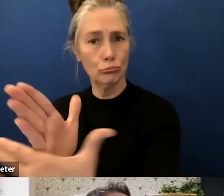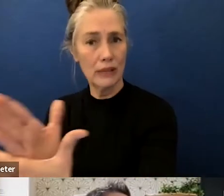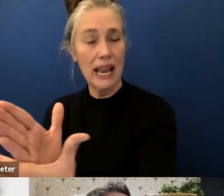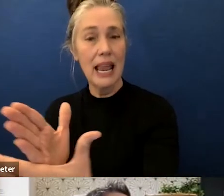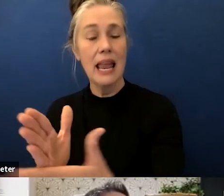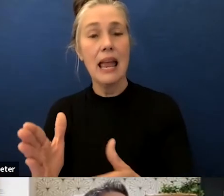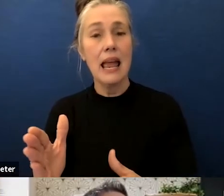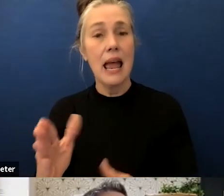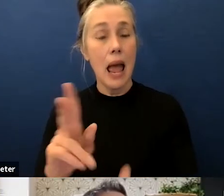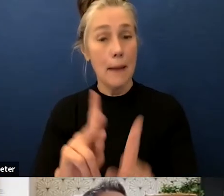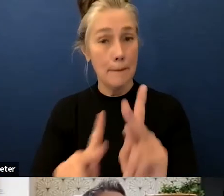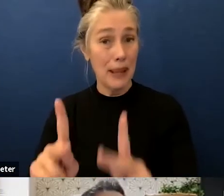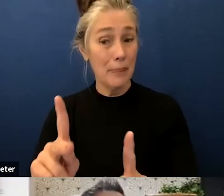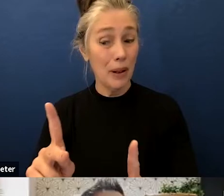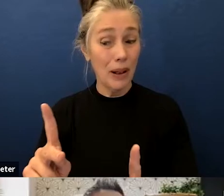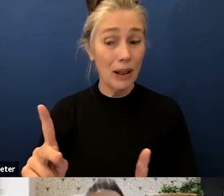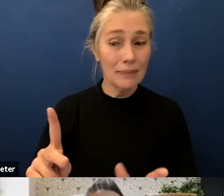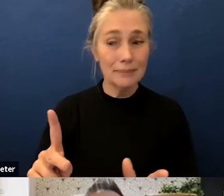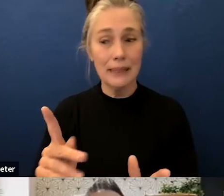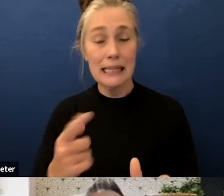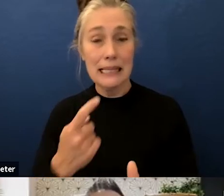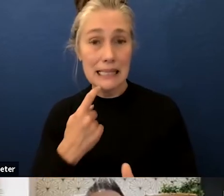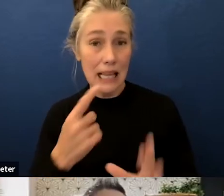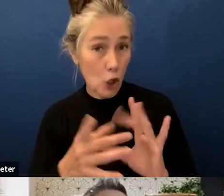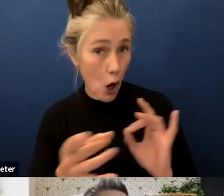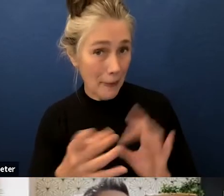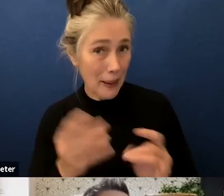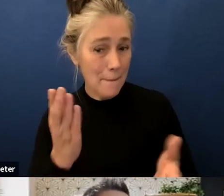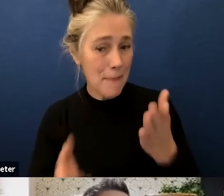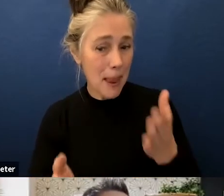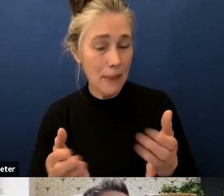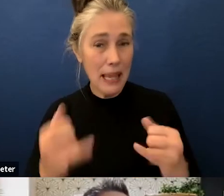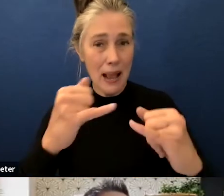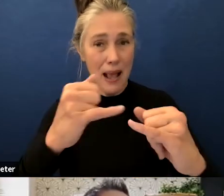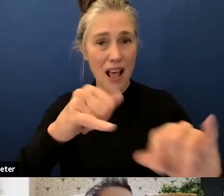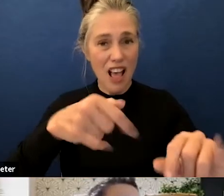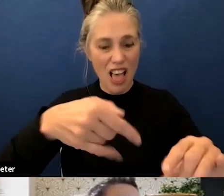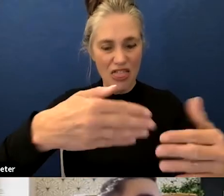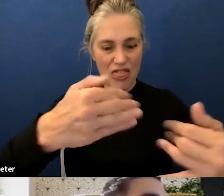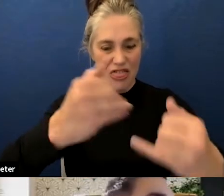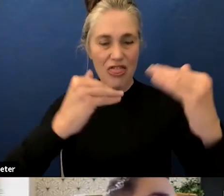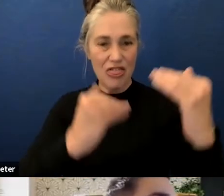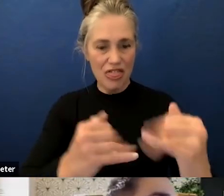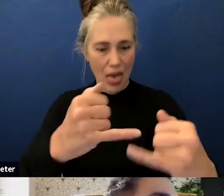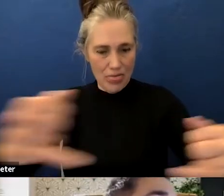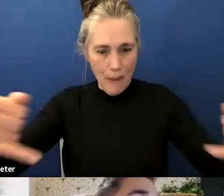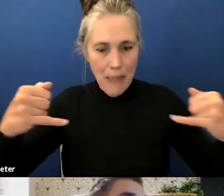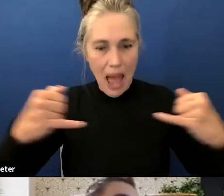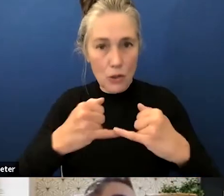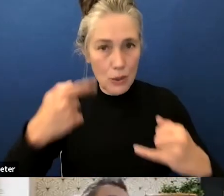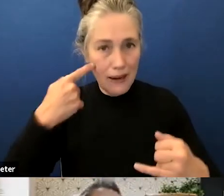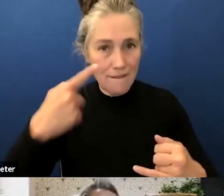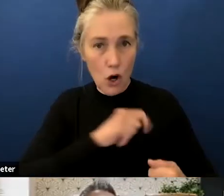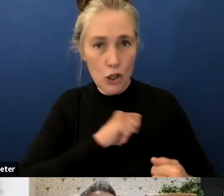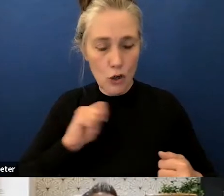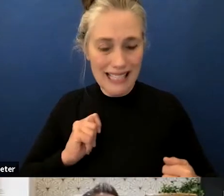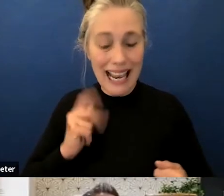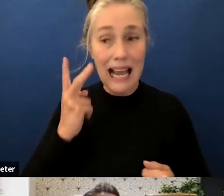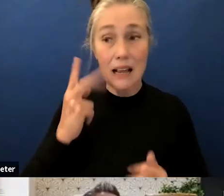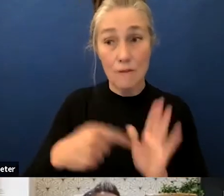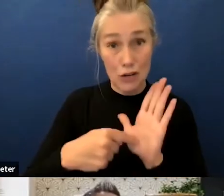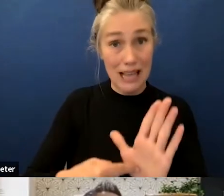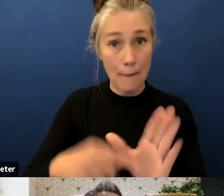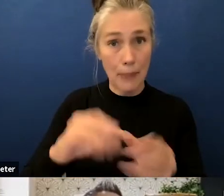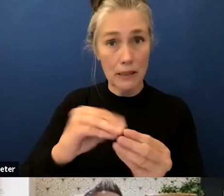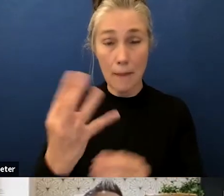um they liked that the trustee boundaries and i'll use um blue here which is number four for example